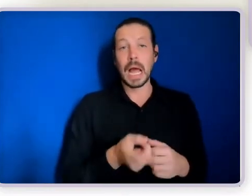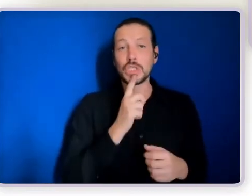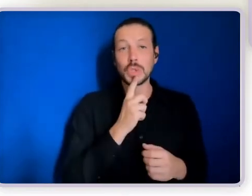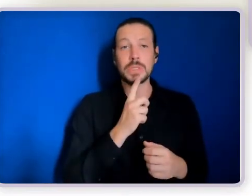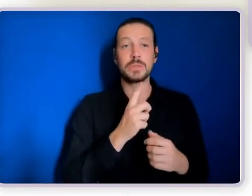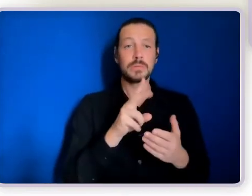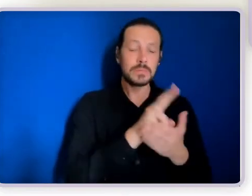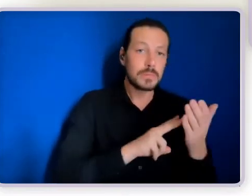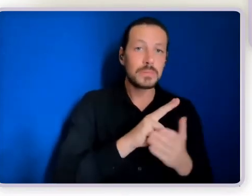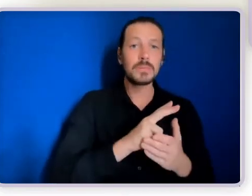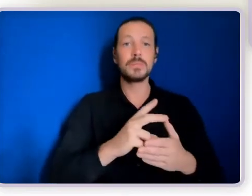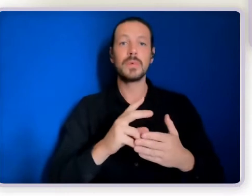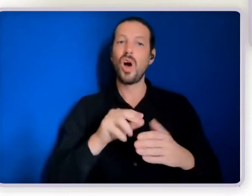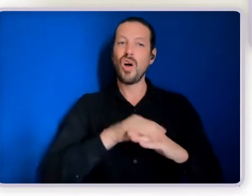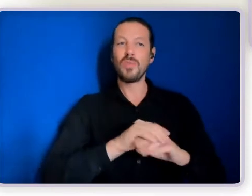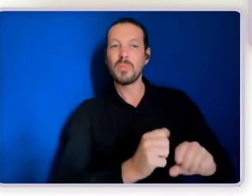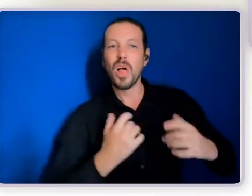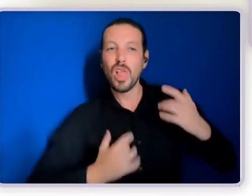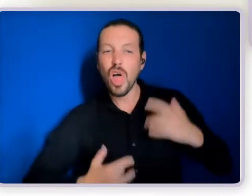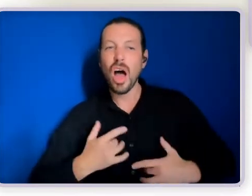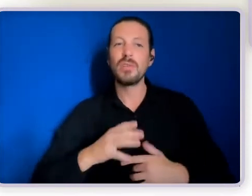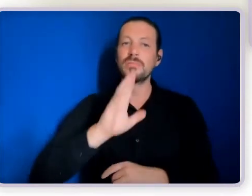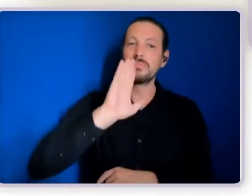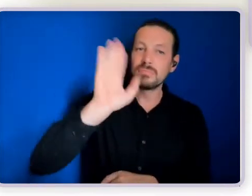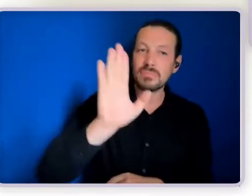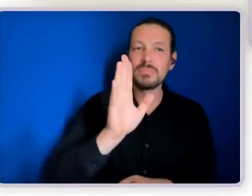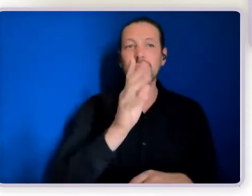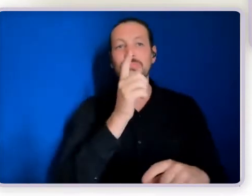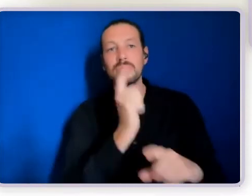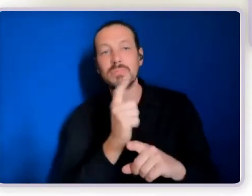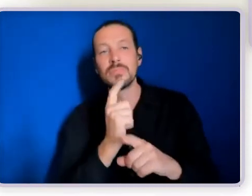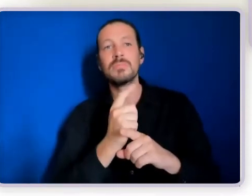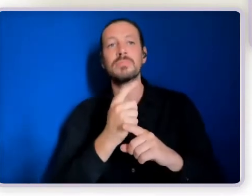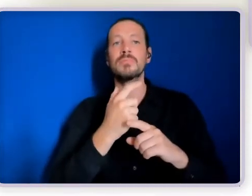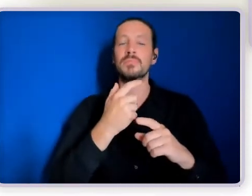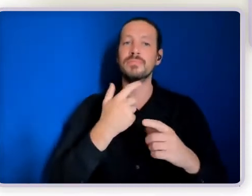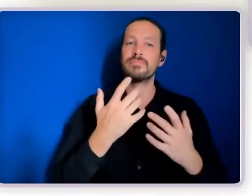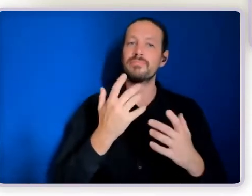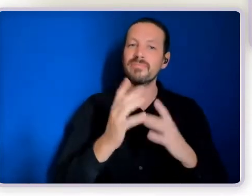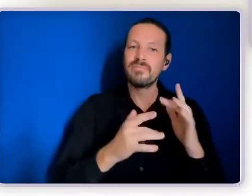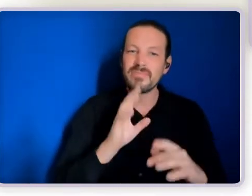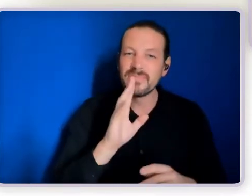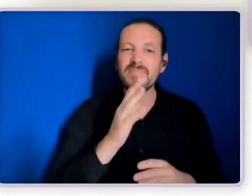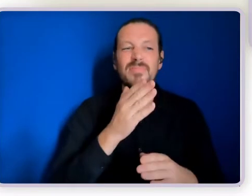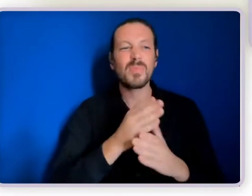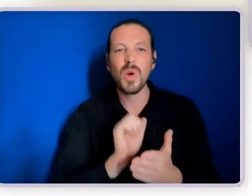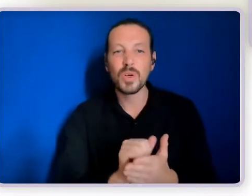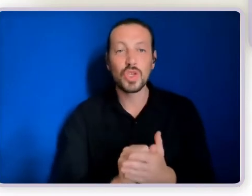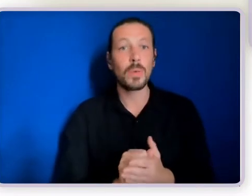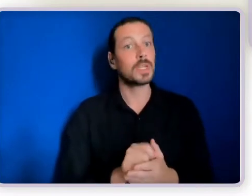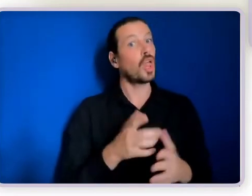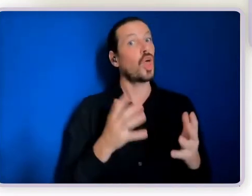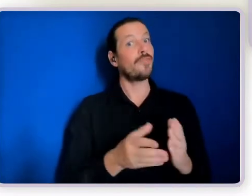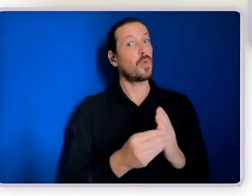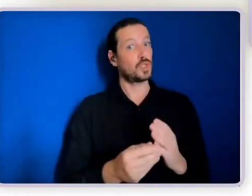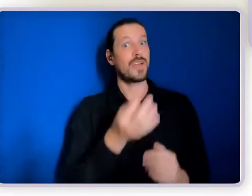also clips of presenters that have shared at our conferences and workshops and such. Many of them are free. And you just